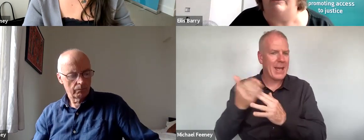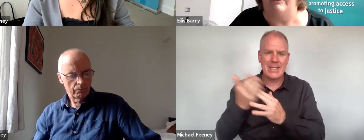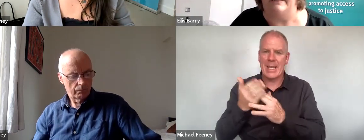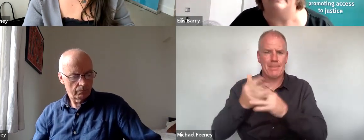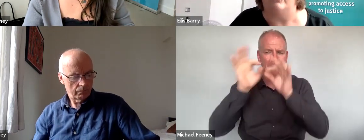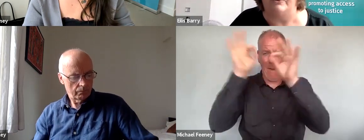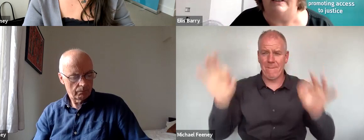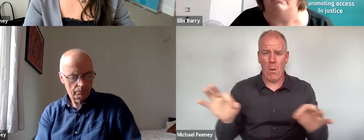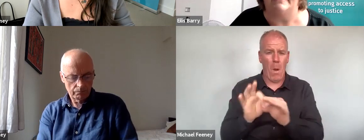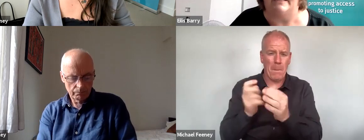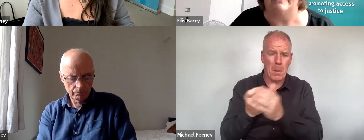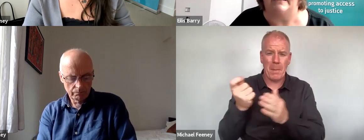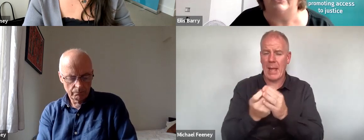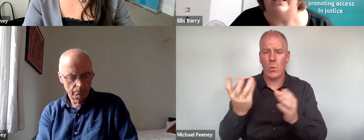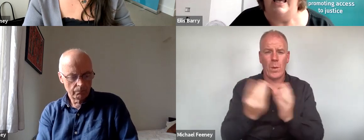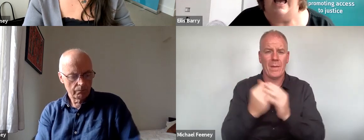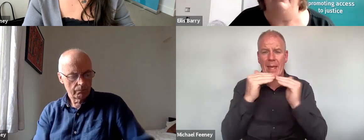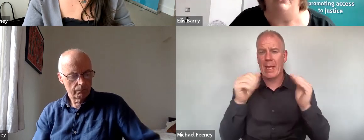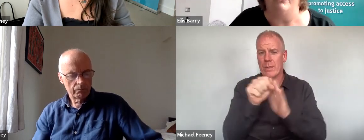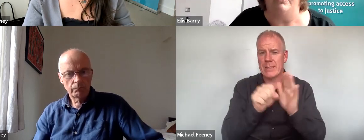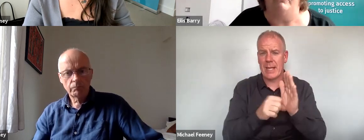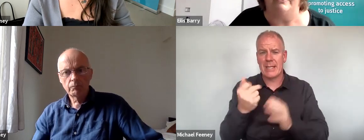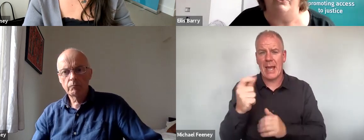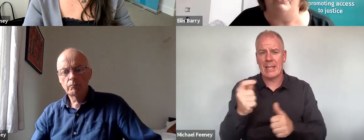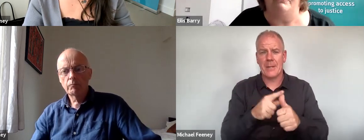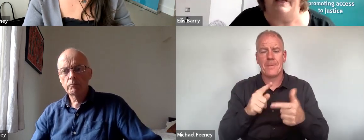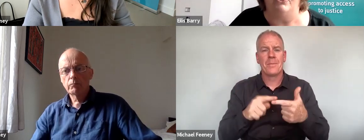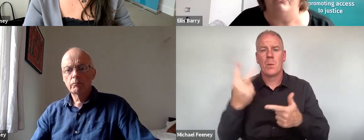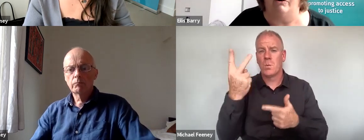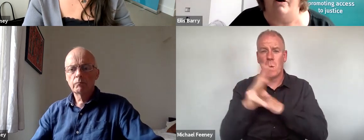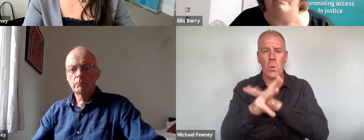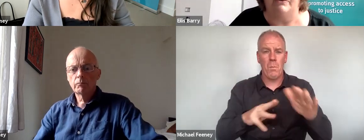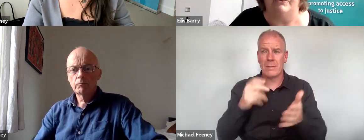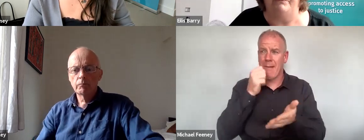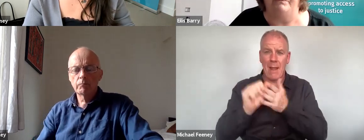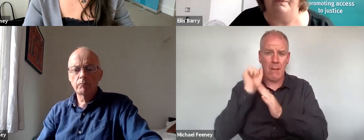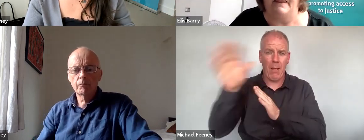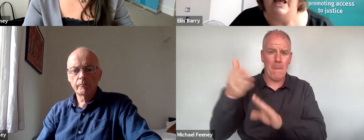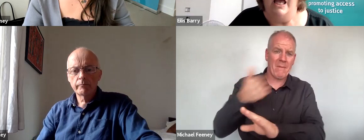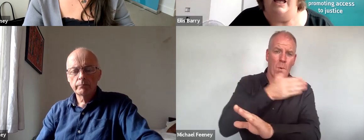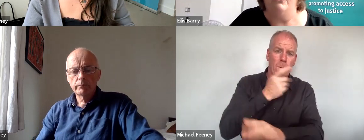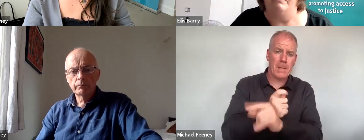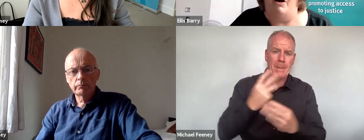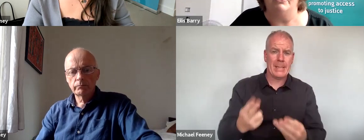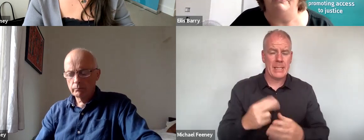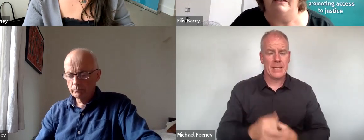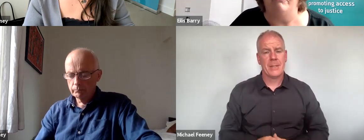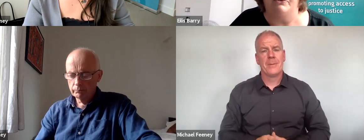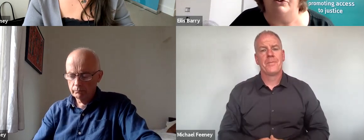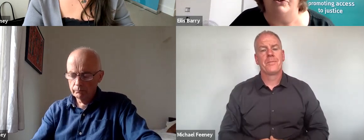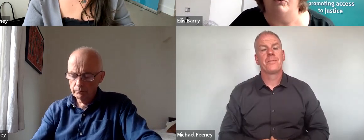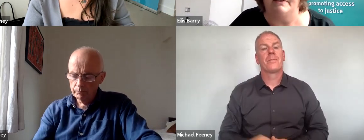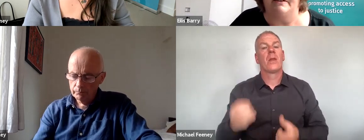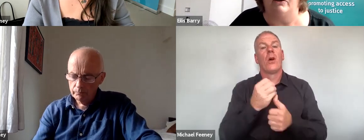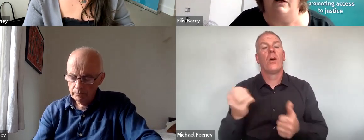referring complaints under the Equal Status Act and the two-month written notification requirement. Another part of the